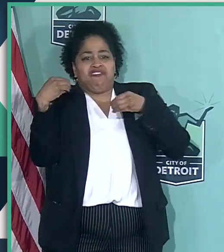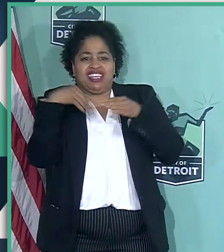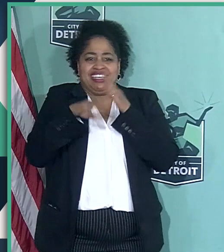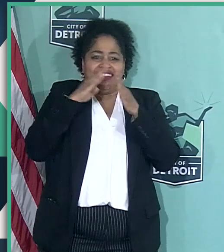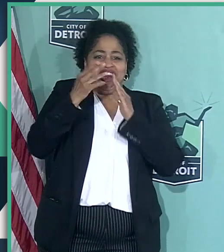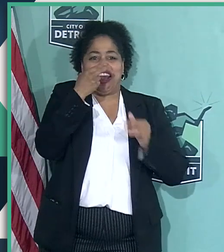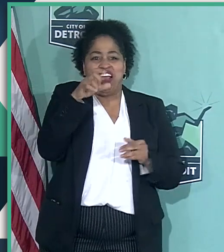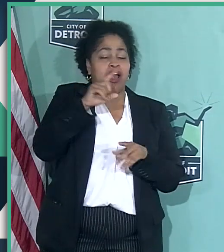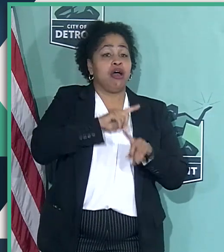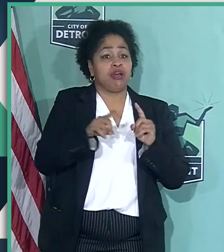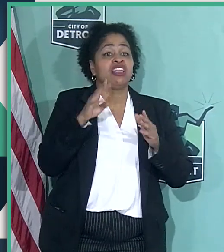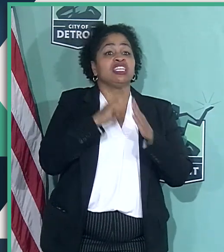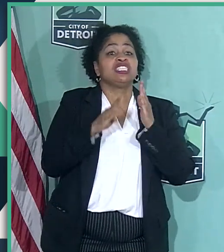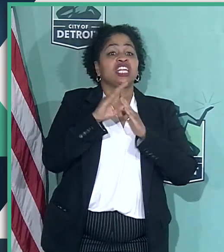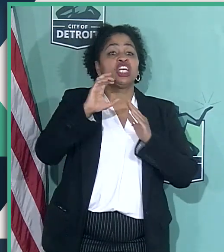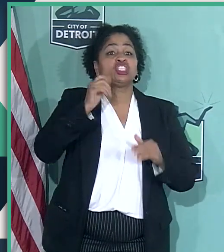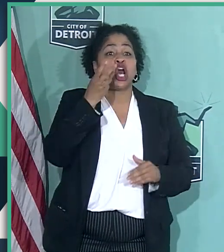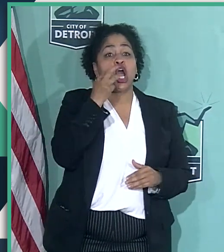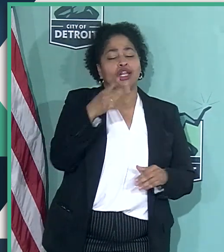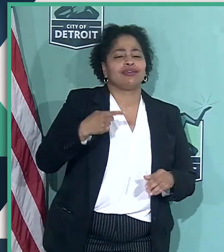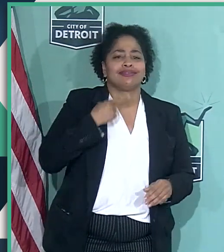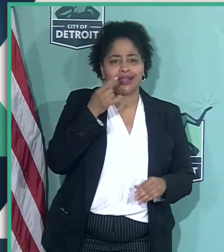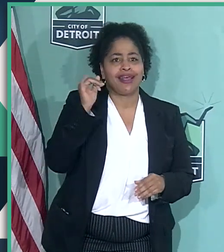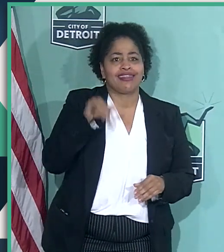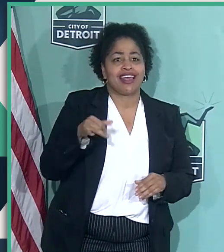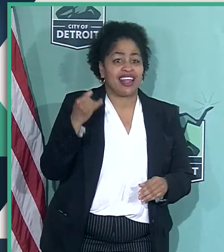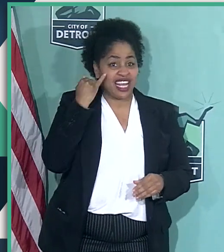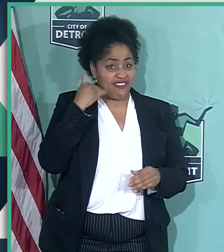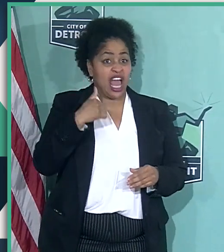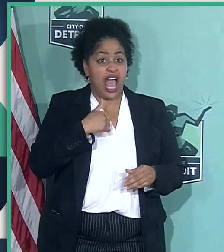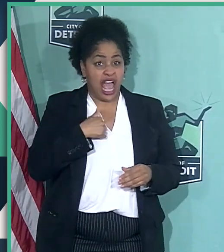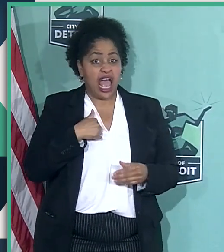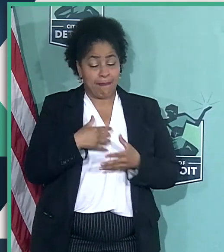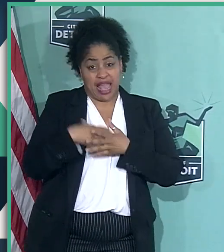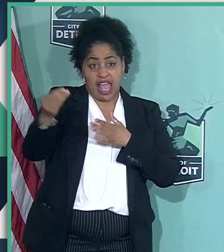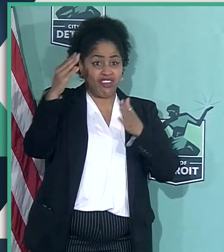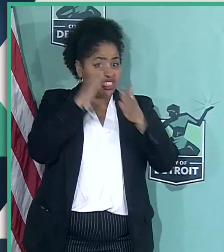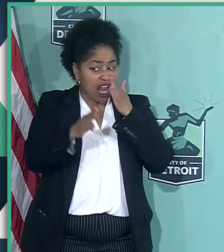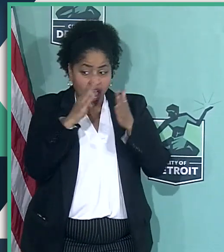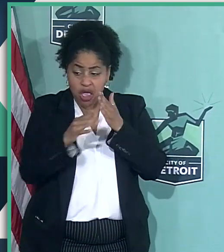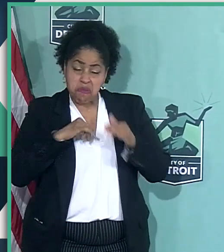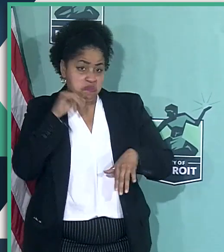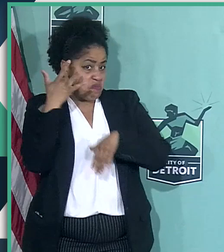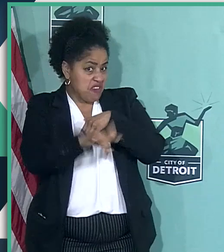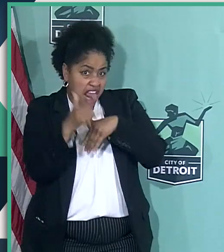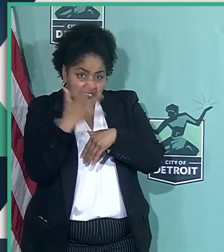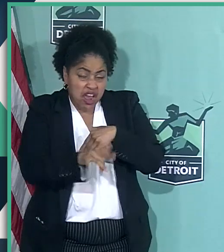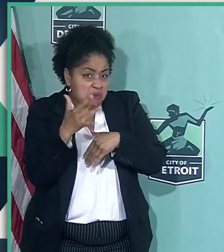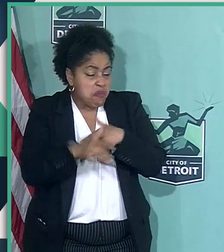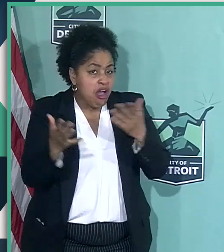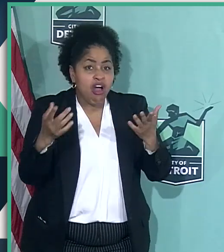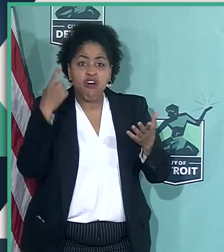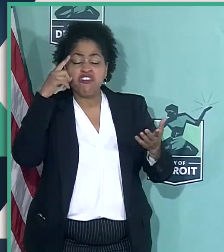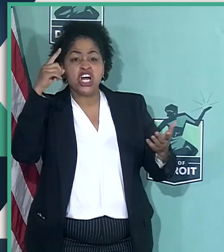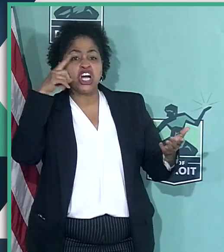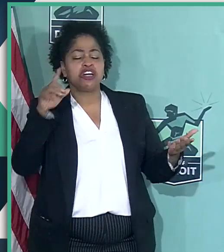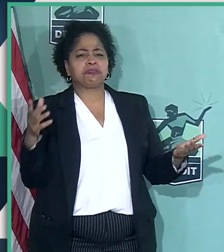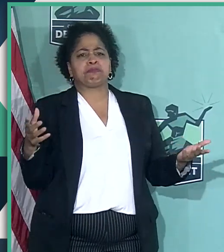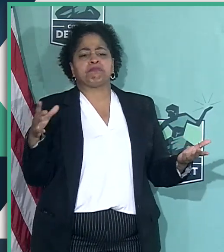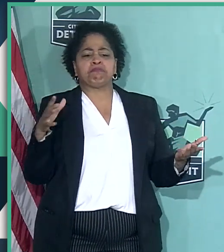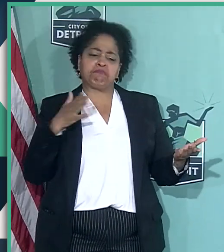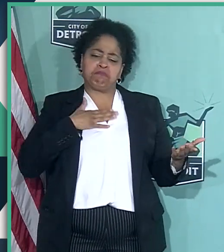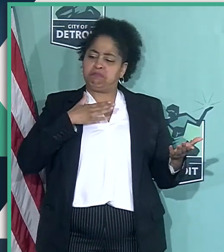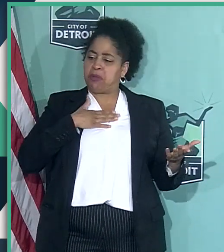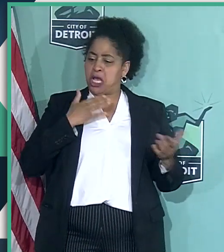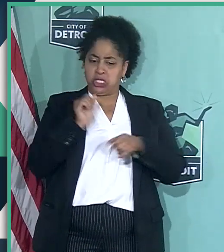City Charter says that if I am out of town or unavailable to do